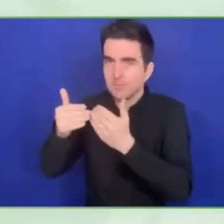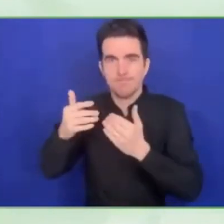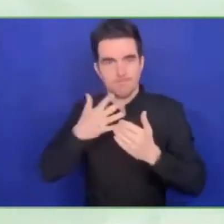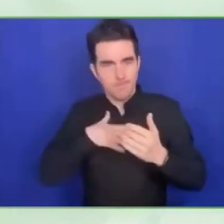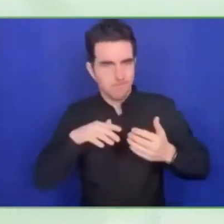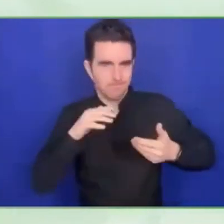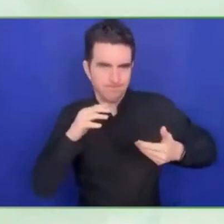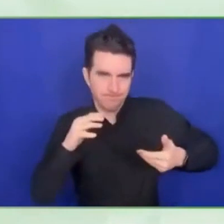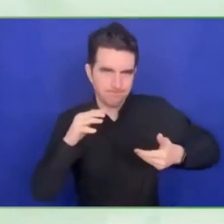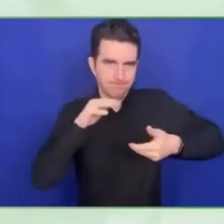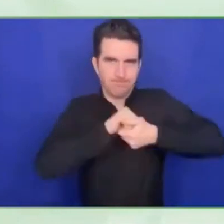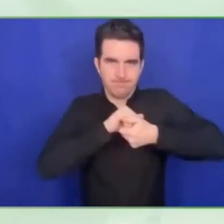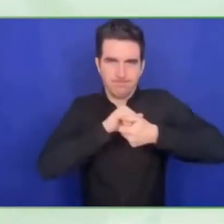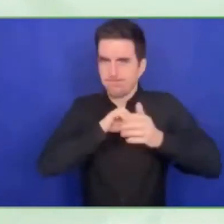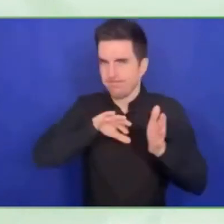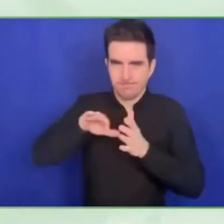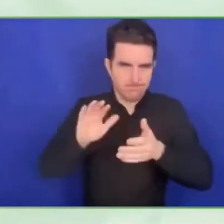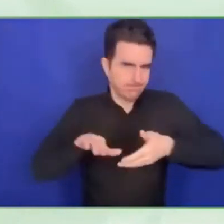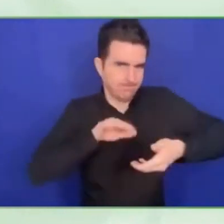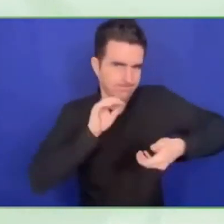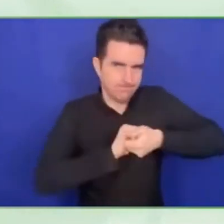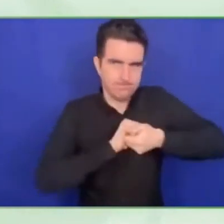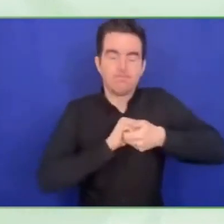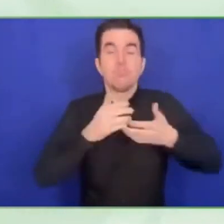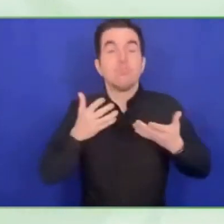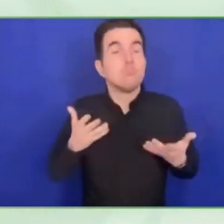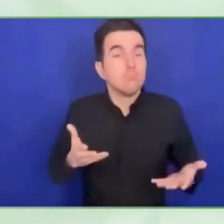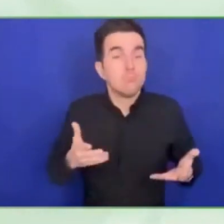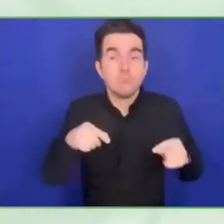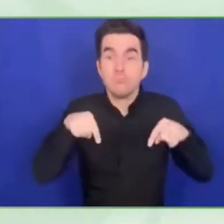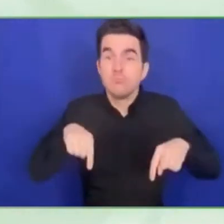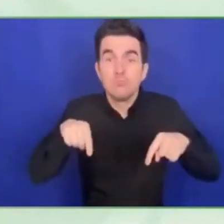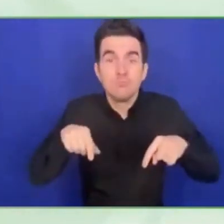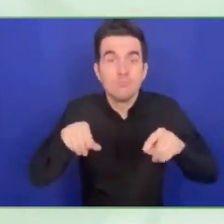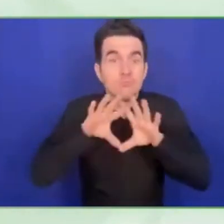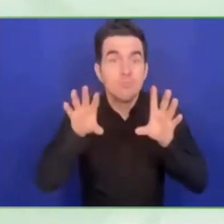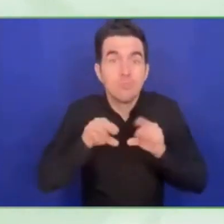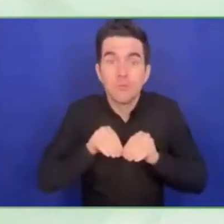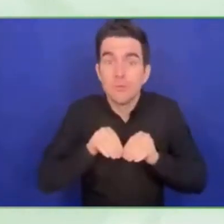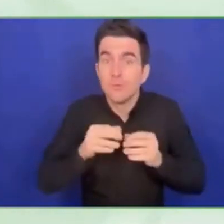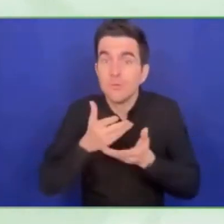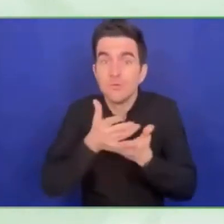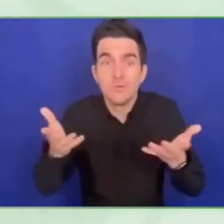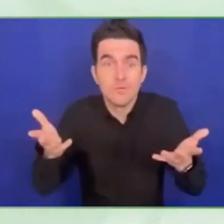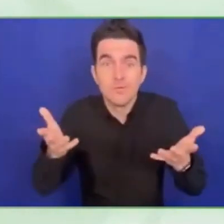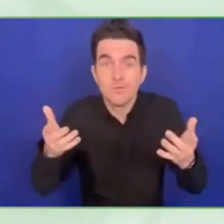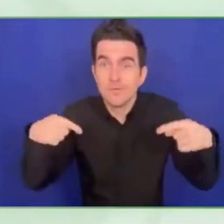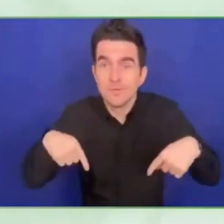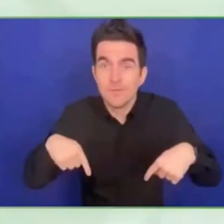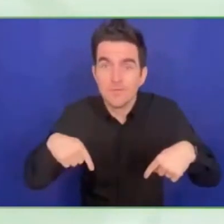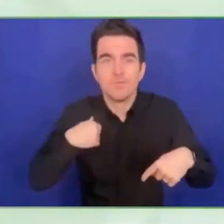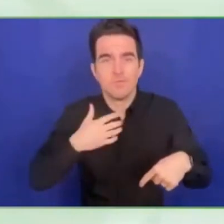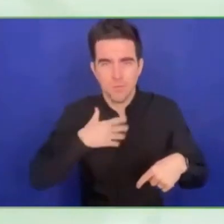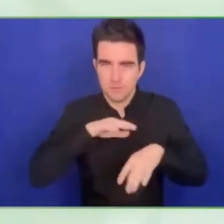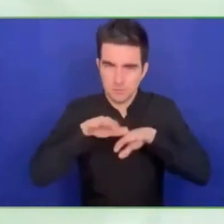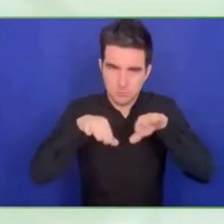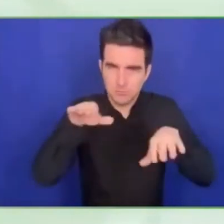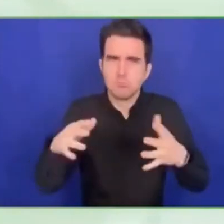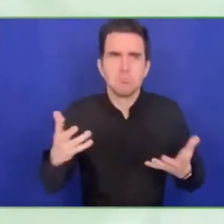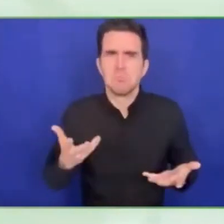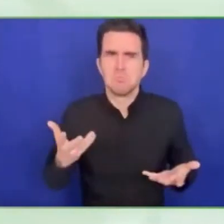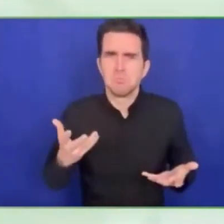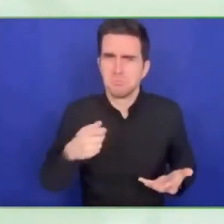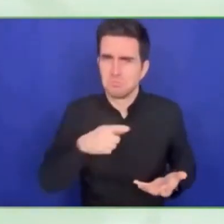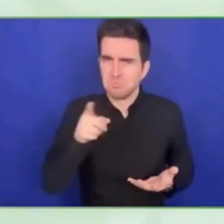So we started with the premise that if we can innovate to solve some of the world's biggest problems like access to